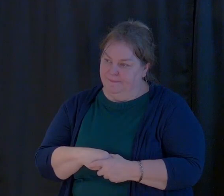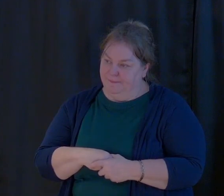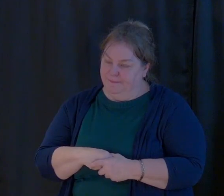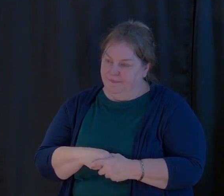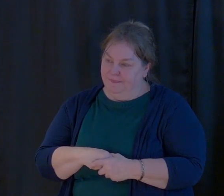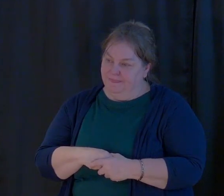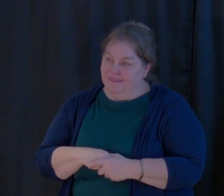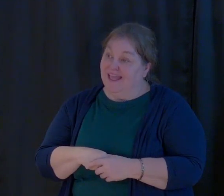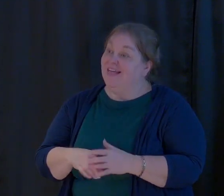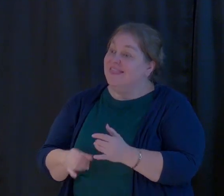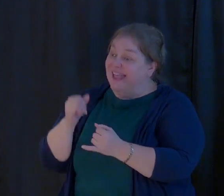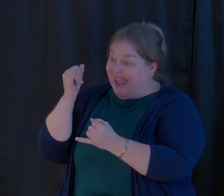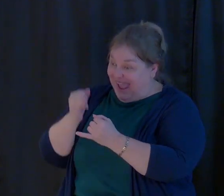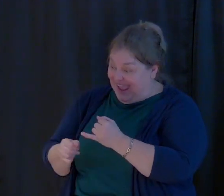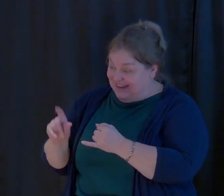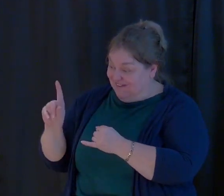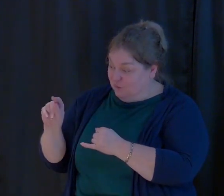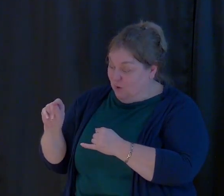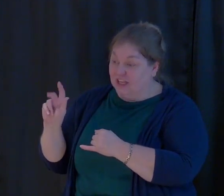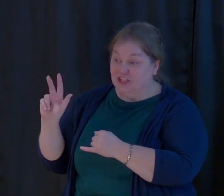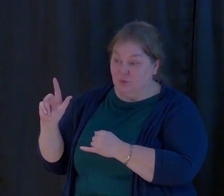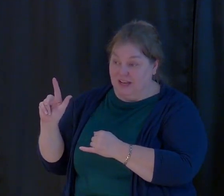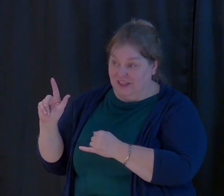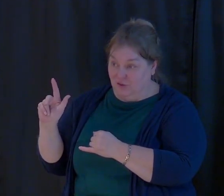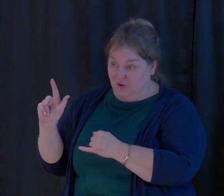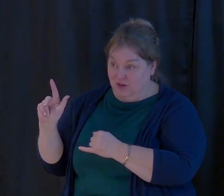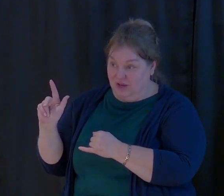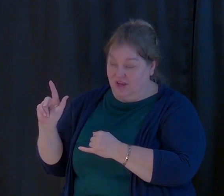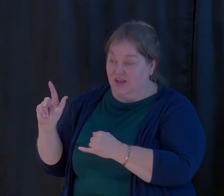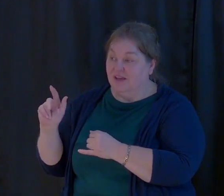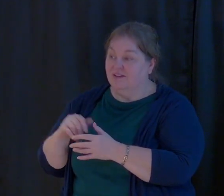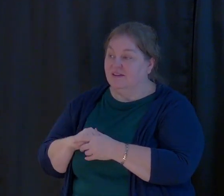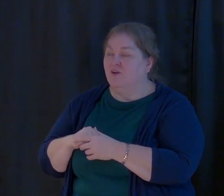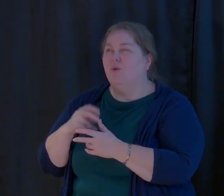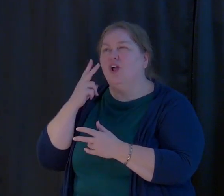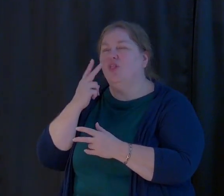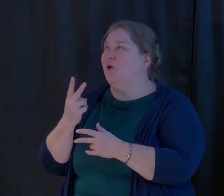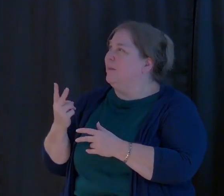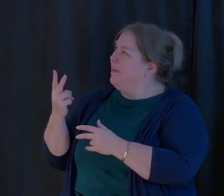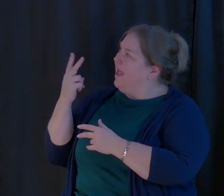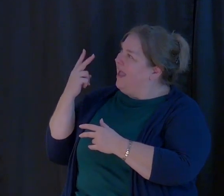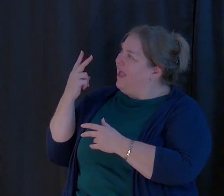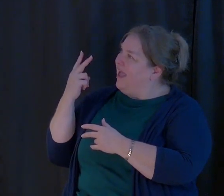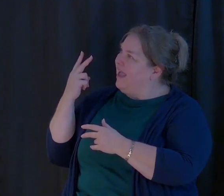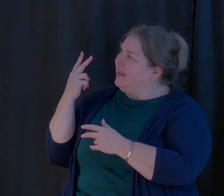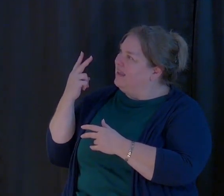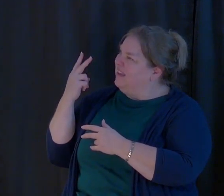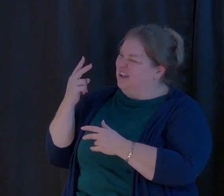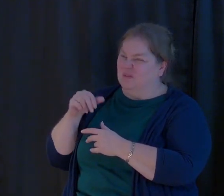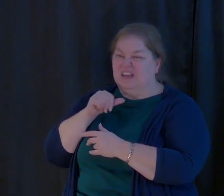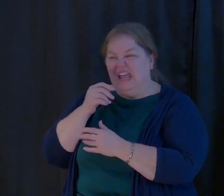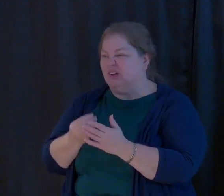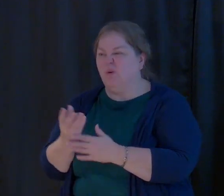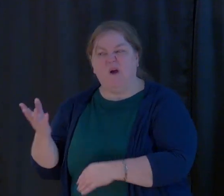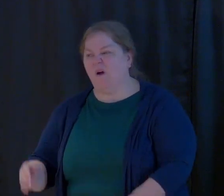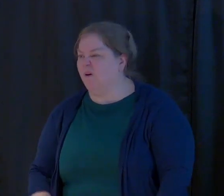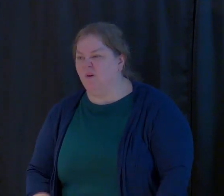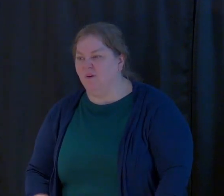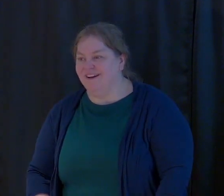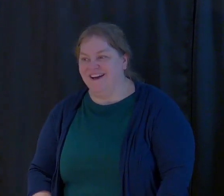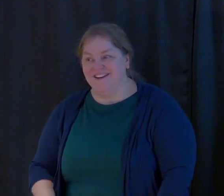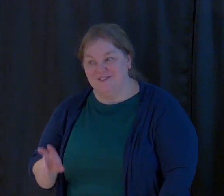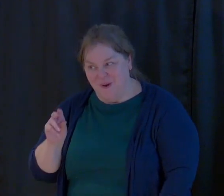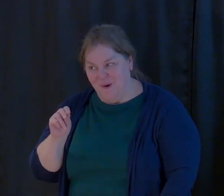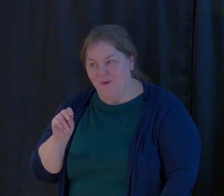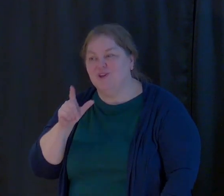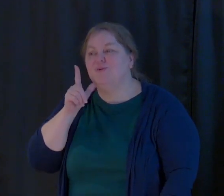At the end of 2023, when we look back, we won't say we didn't grow, but we'll say we have grown leaps and